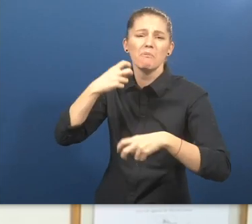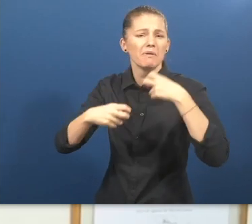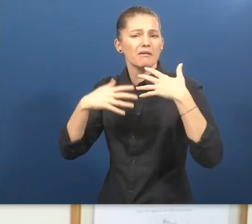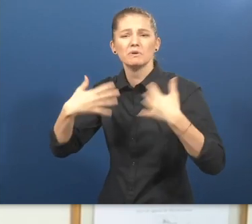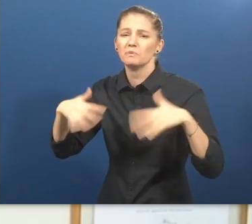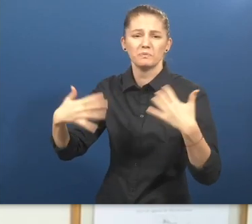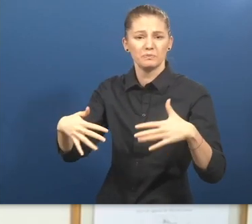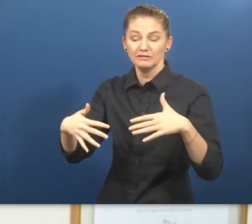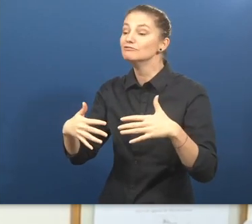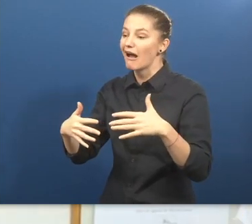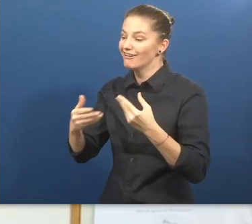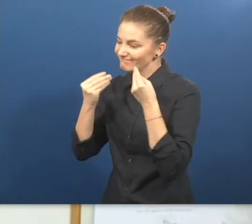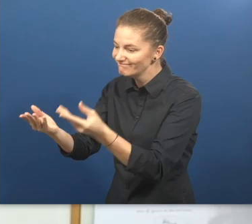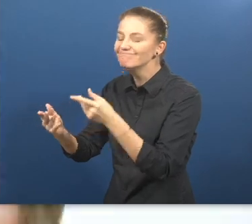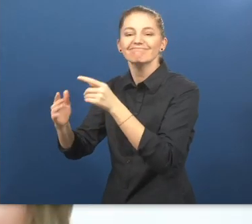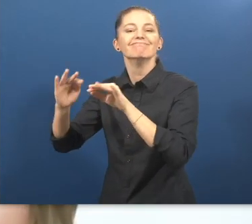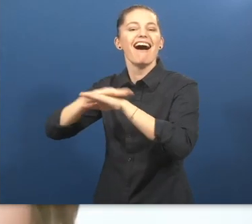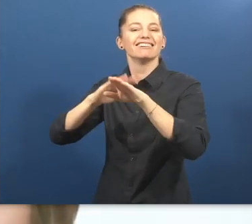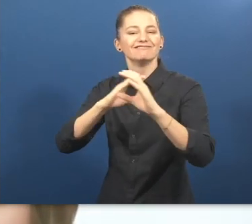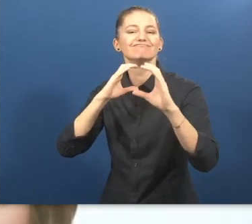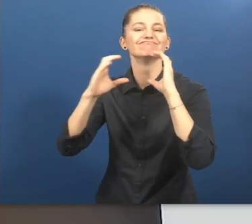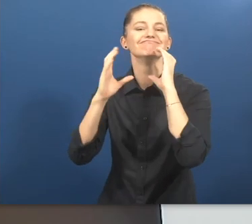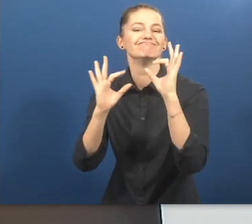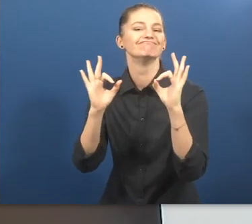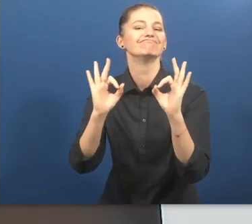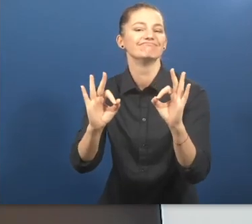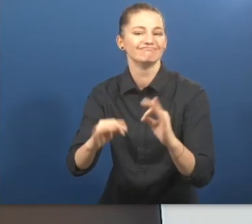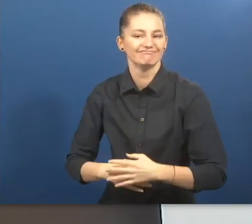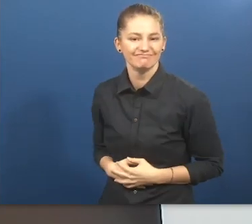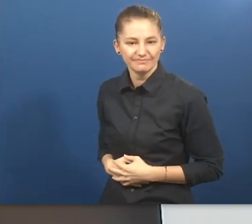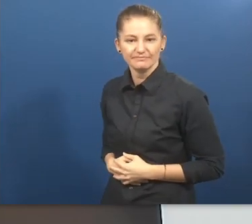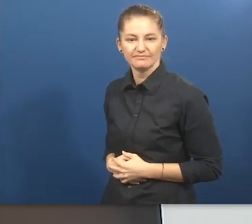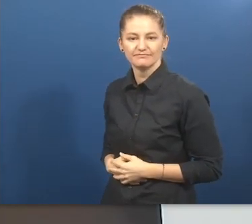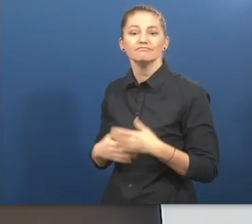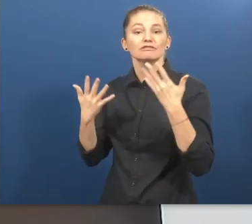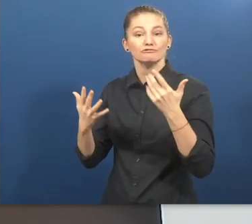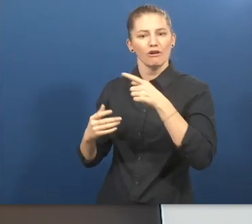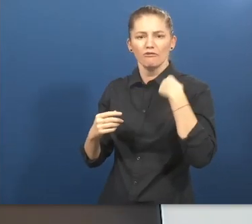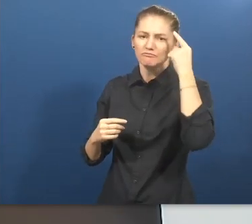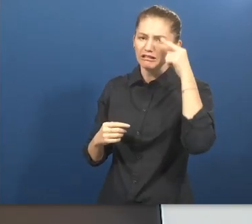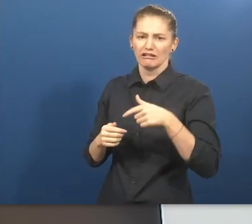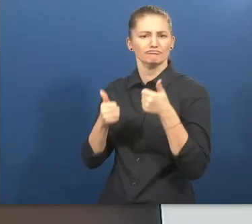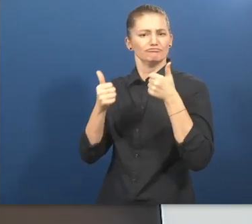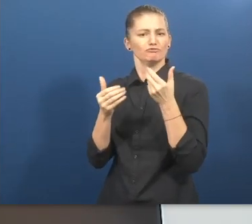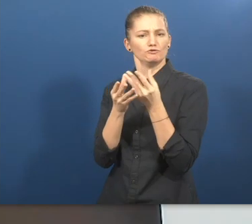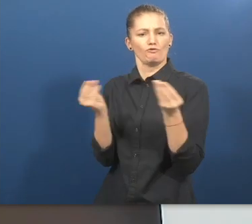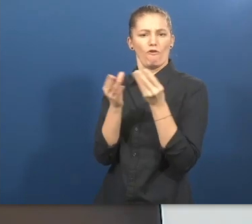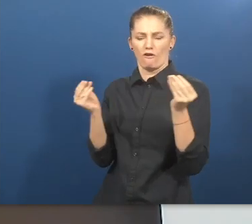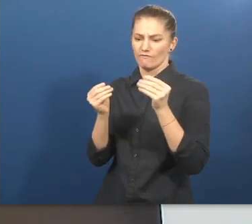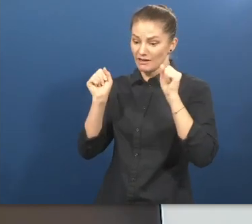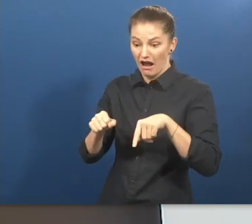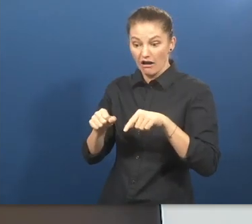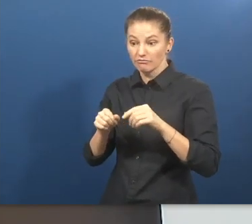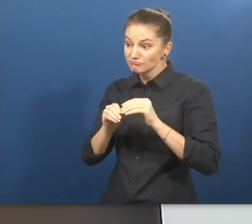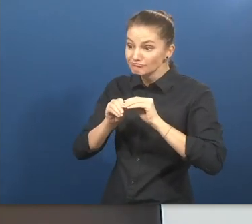have a number of issues and problems to able to communicate and access information. And we thought about creating a solution that would be scalable,